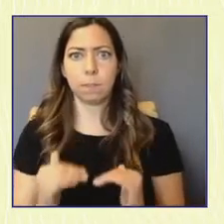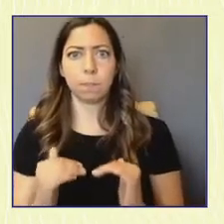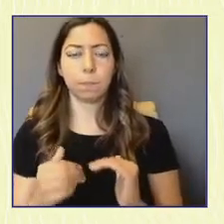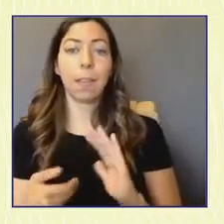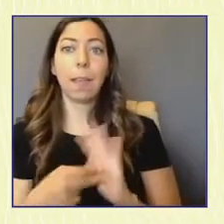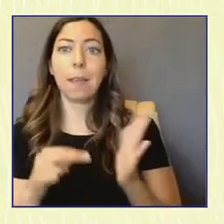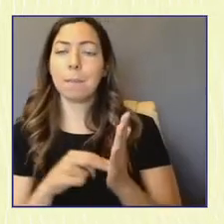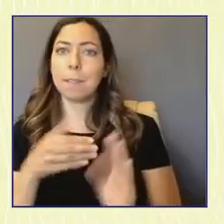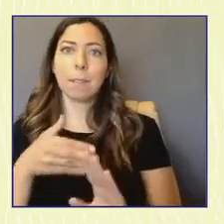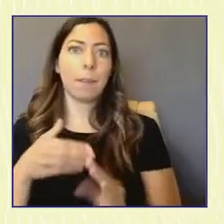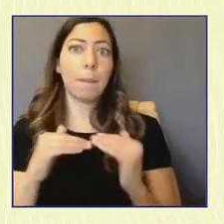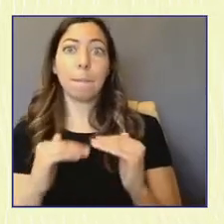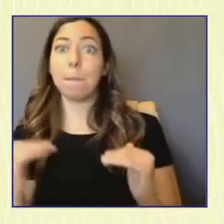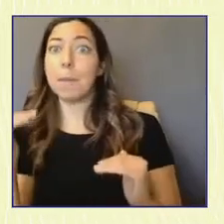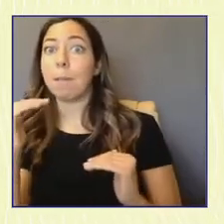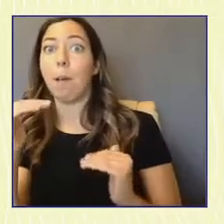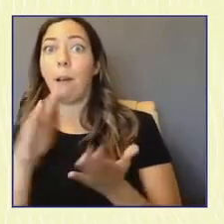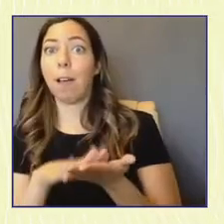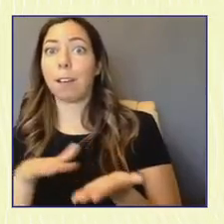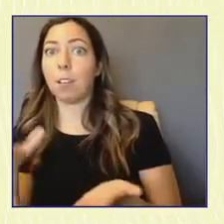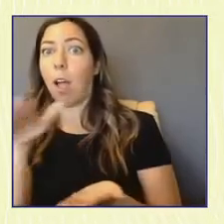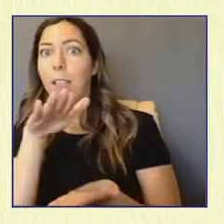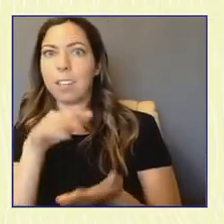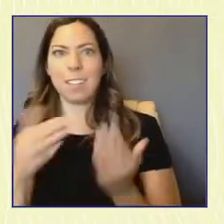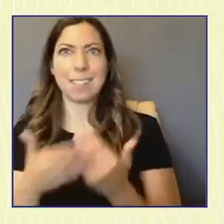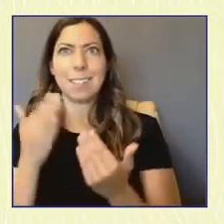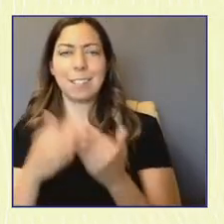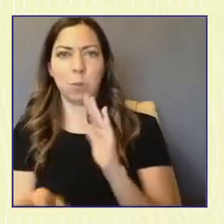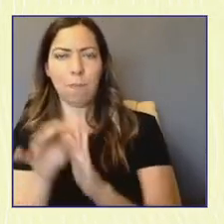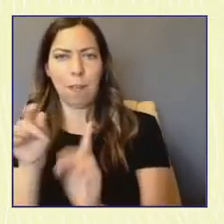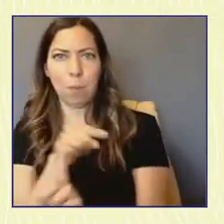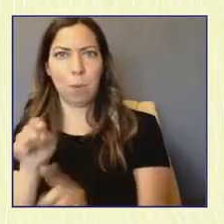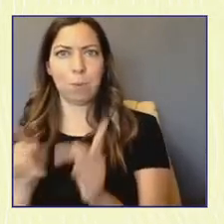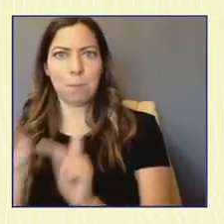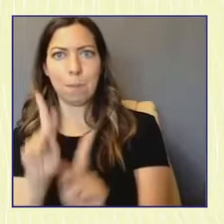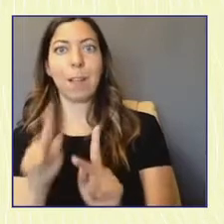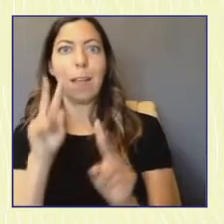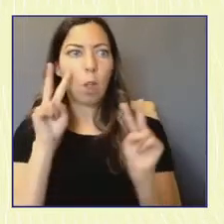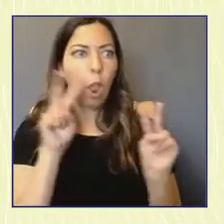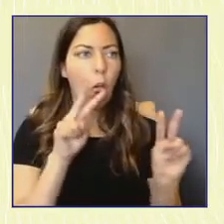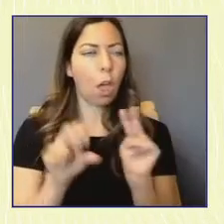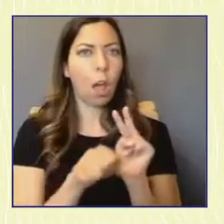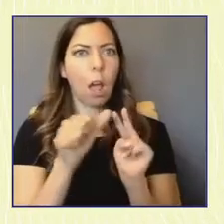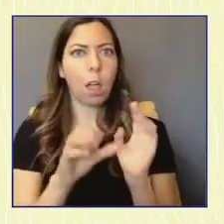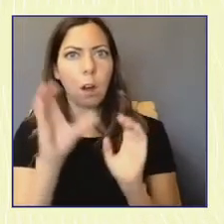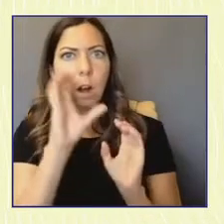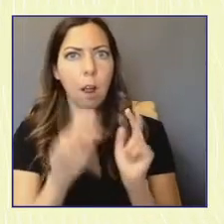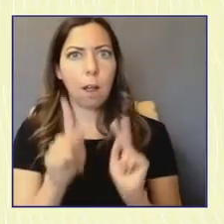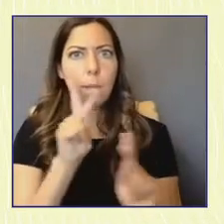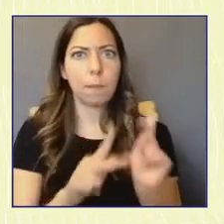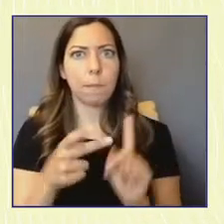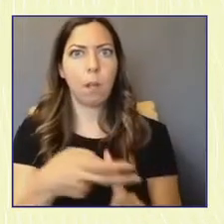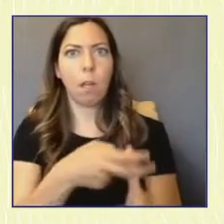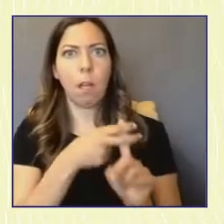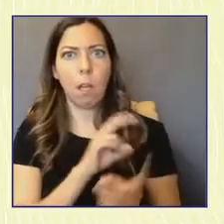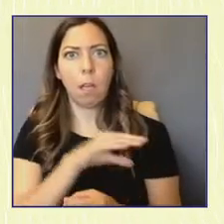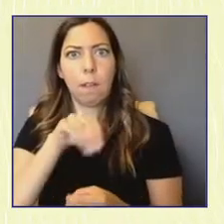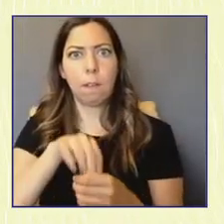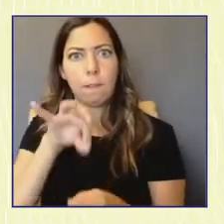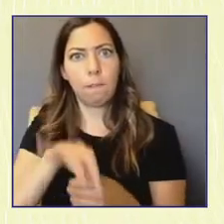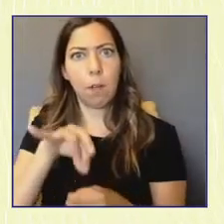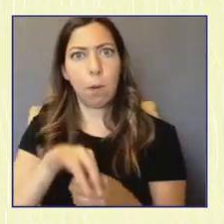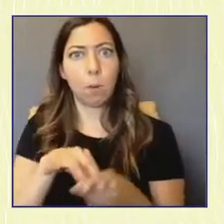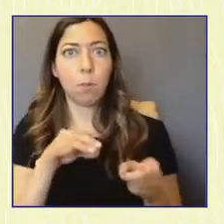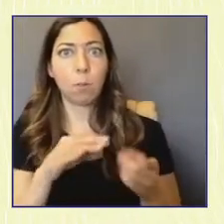campuses and easy-to-reach likely voters. It means that we're creating new pathways for political engagement for youth who are often being